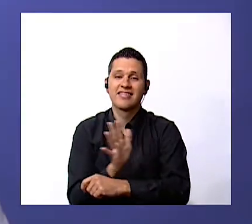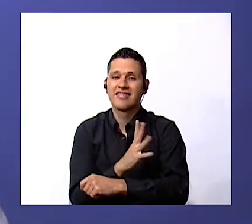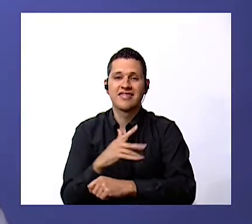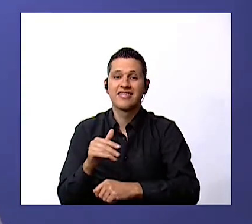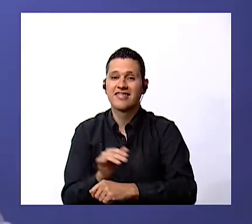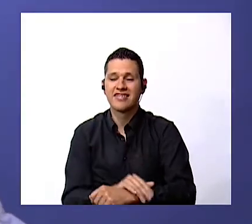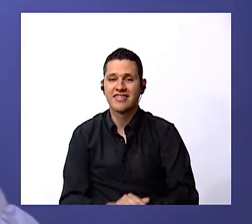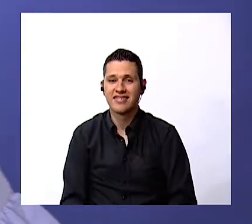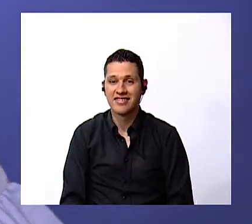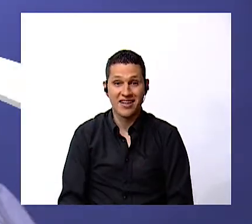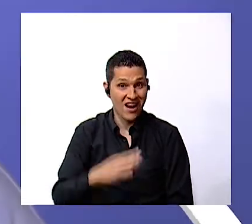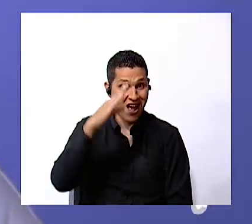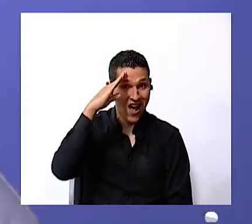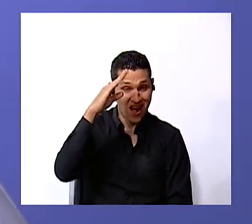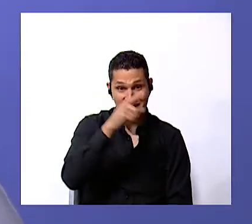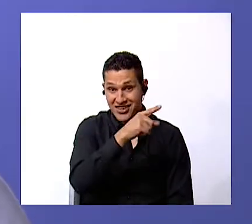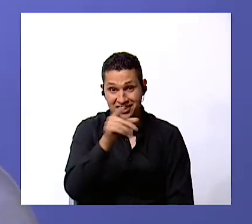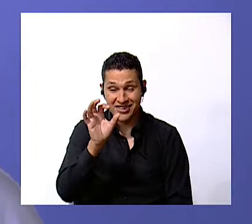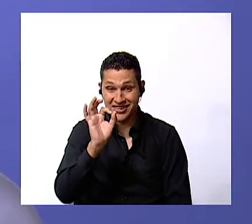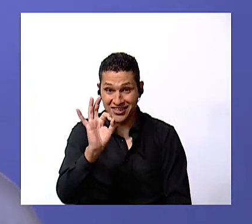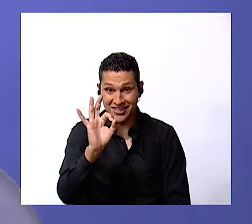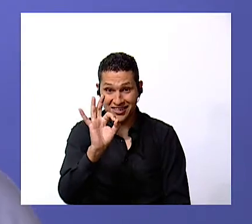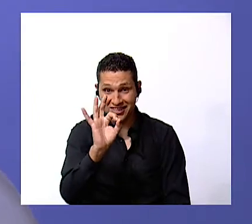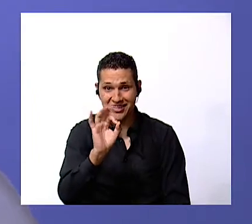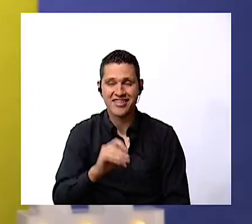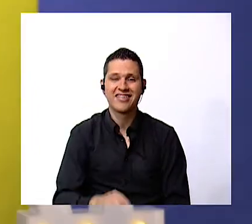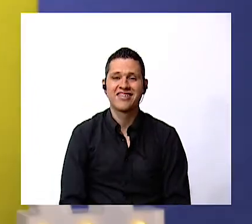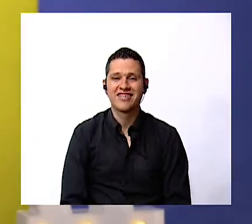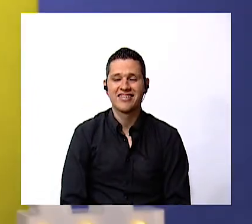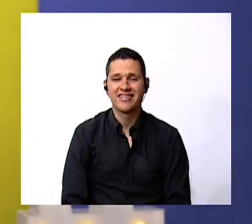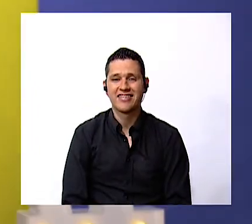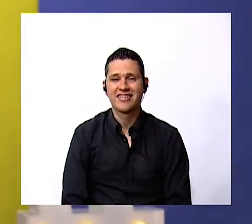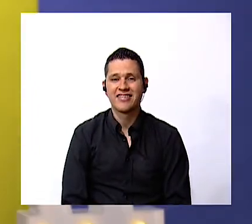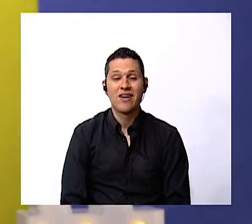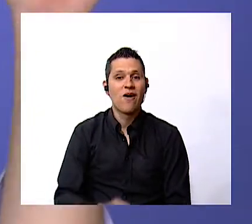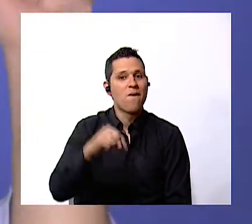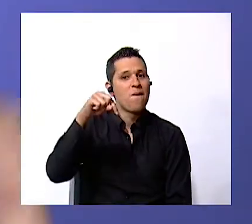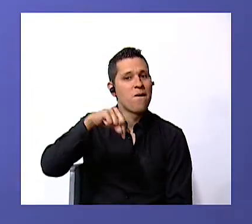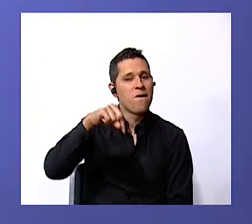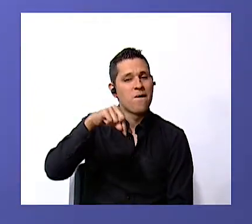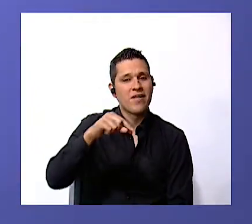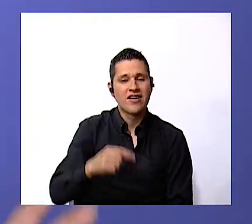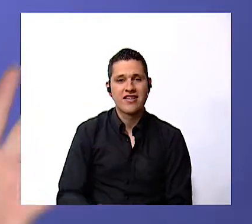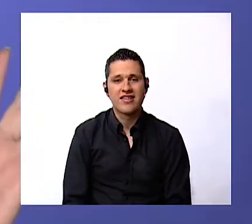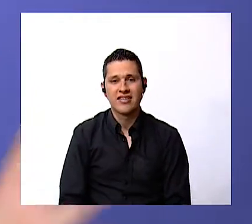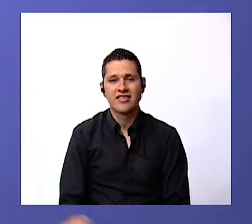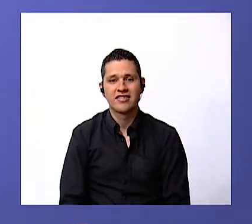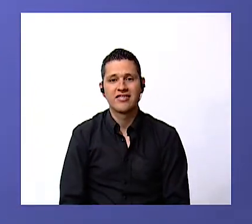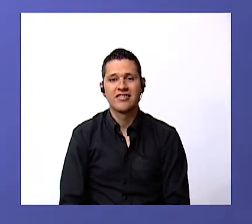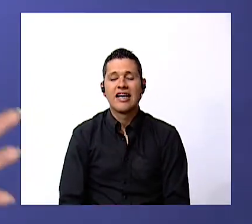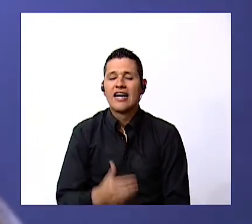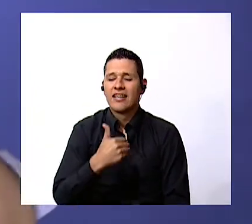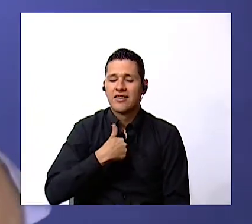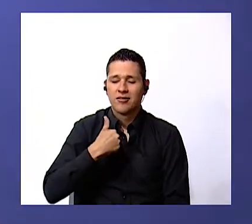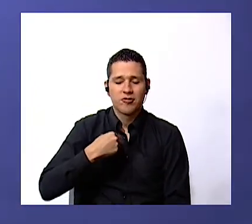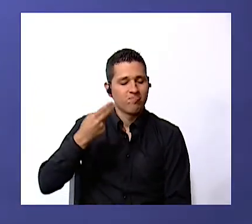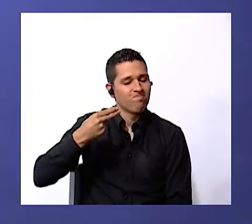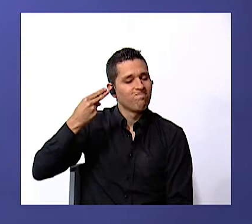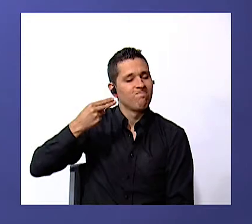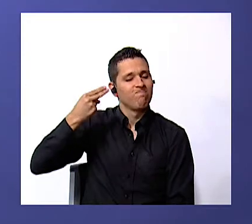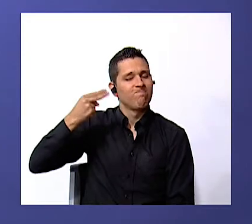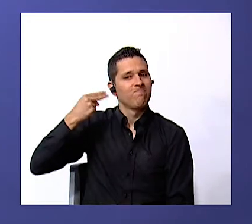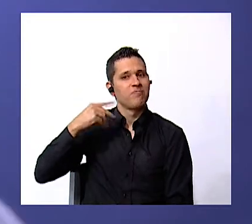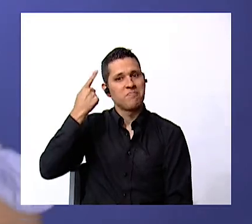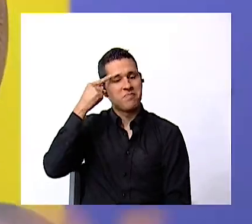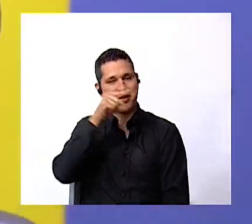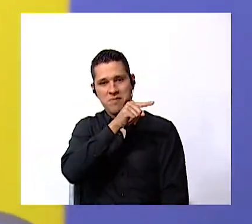hello guys how are you today I have a story for you